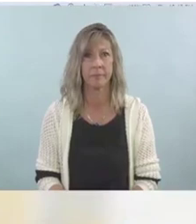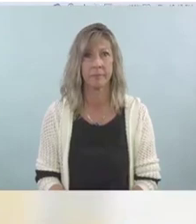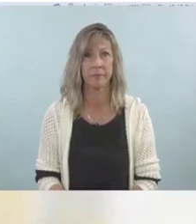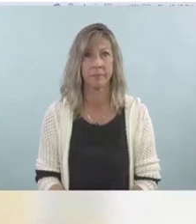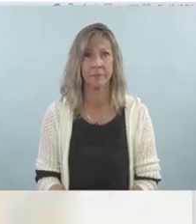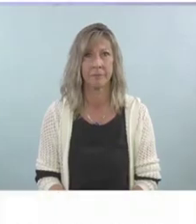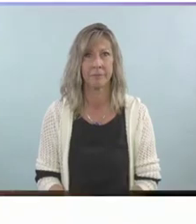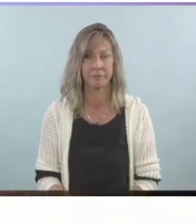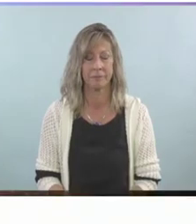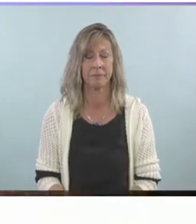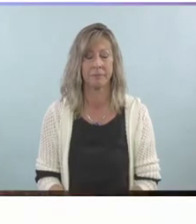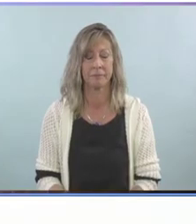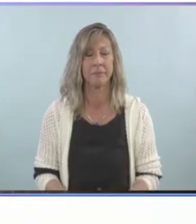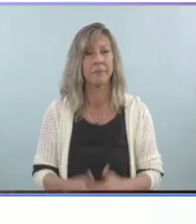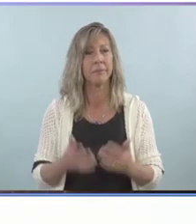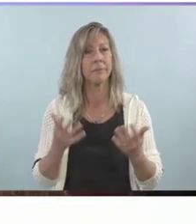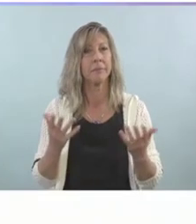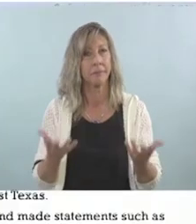Okay.